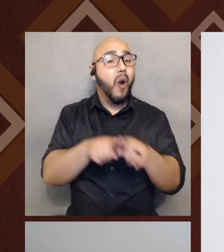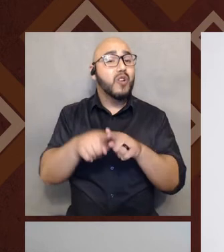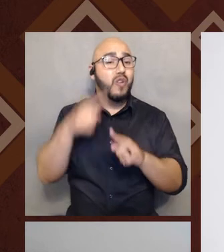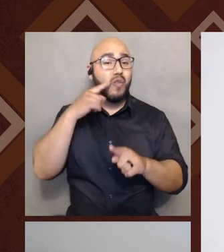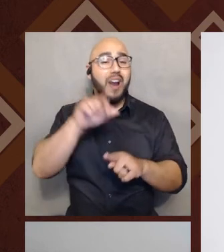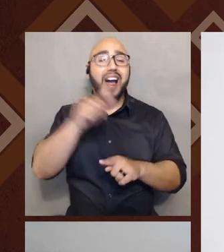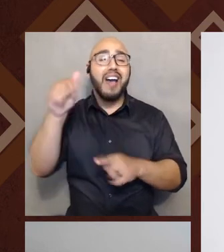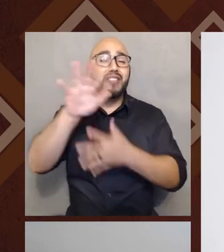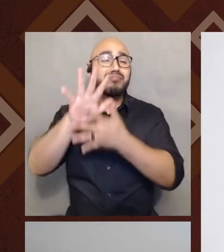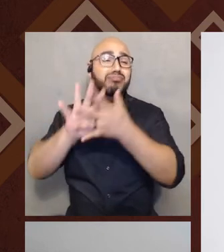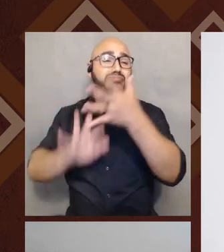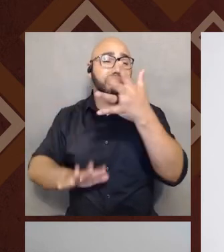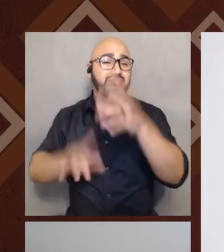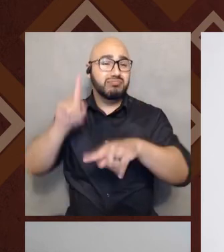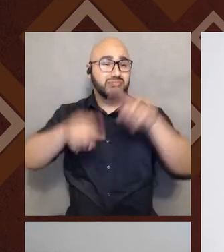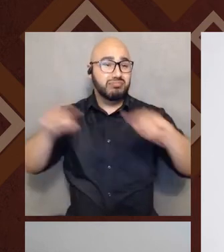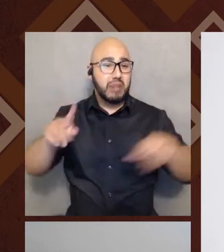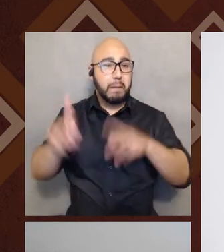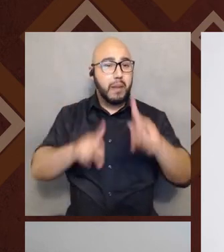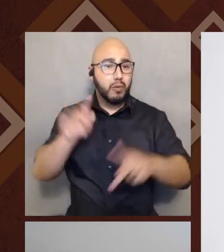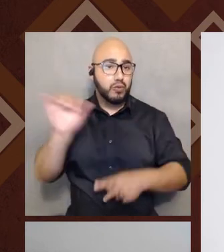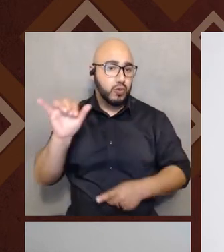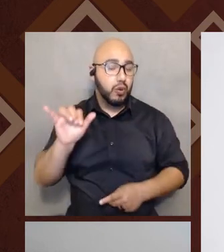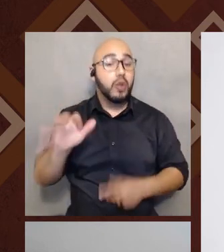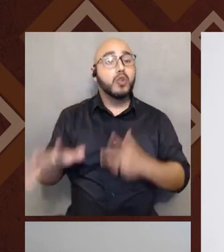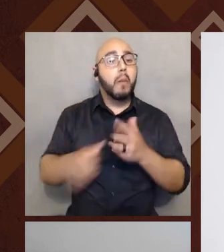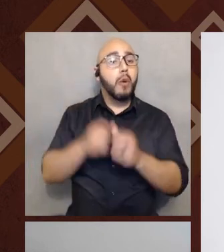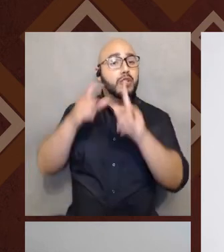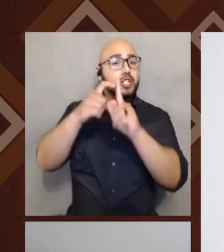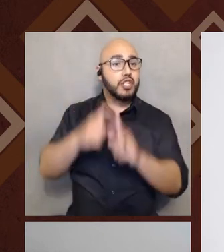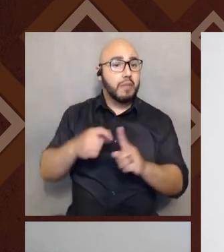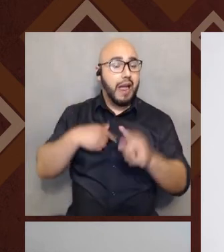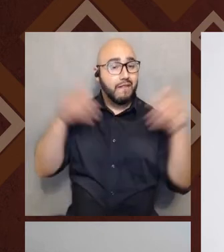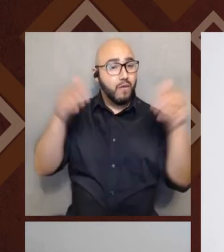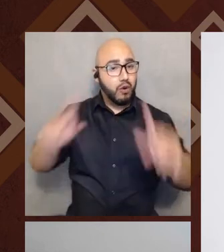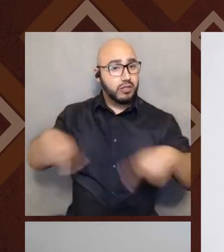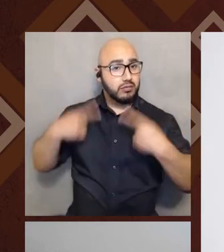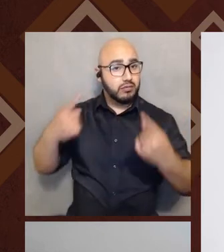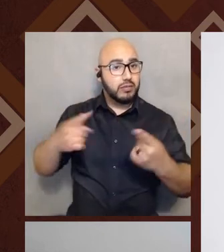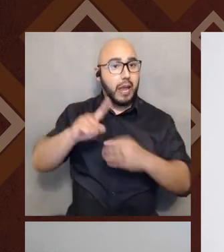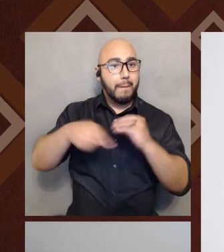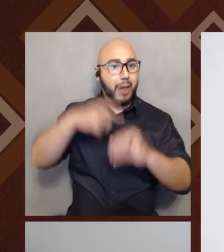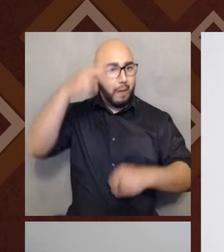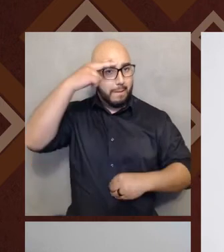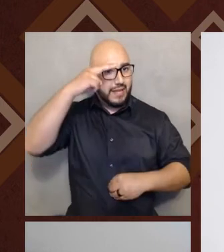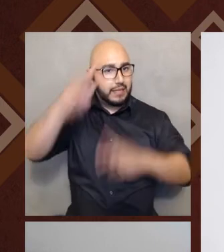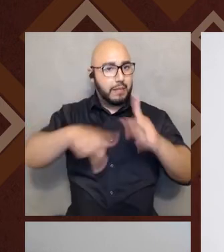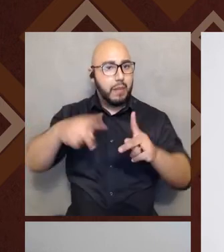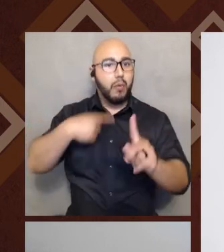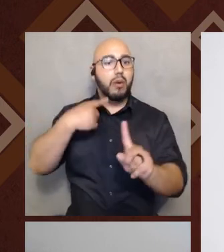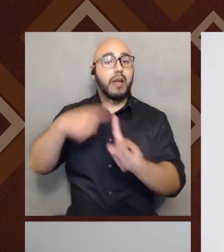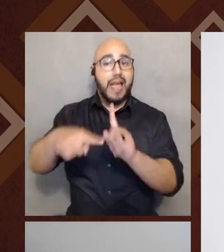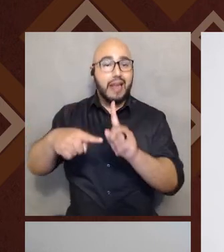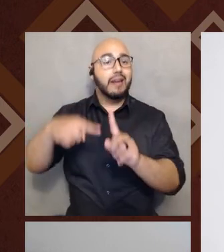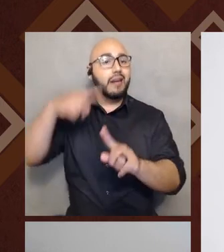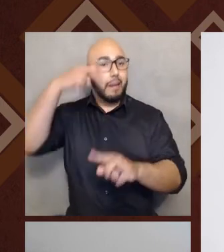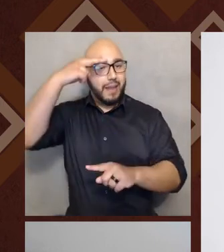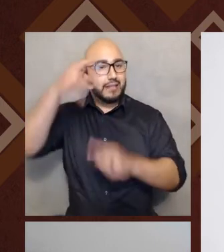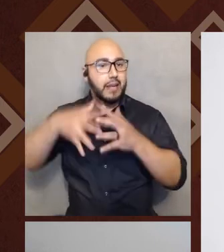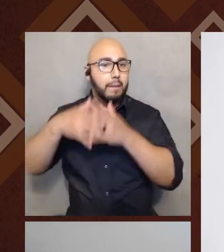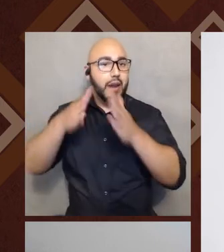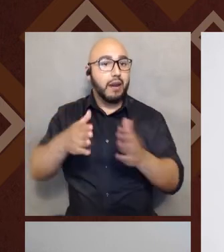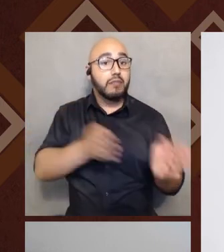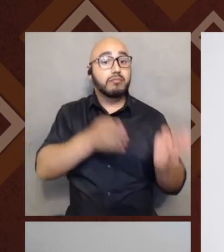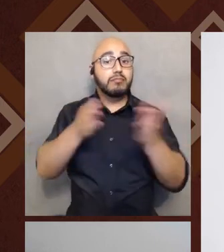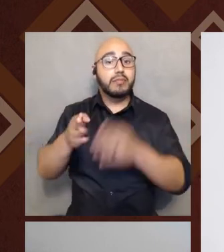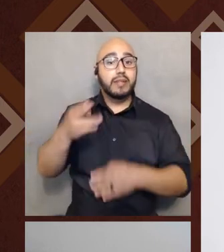lot of other people too. Right. So most of the terms I've focused on up until this point were about Mexican people and Mexican Americans. Um, Hispanic,